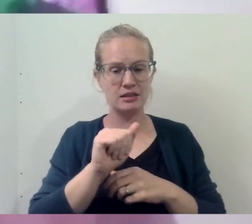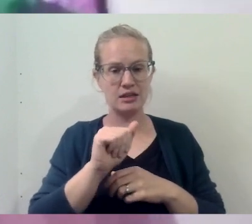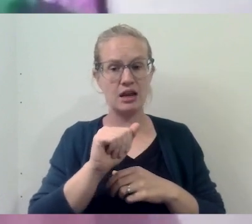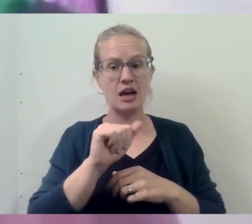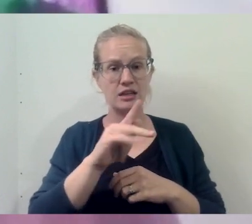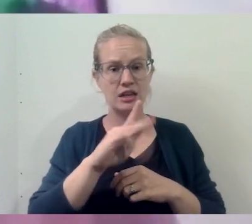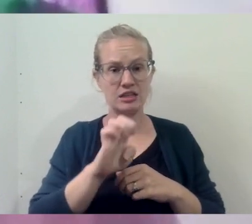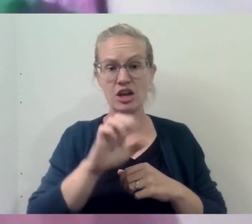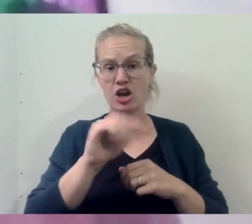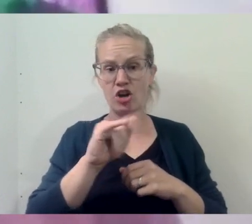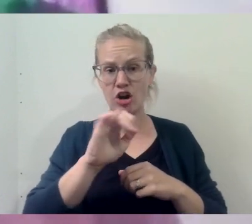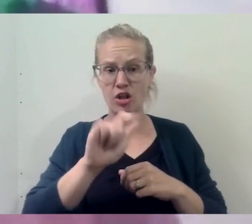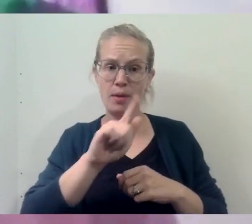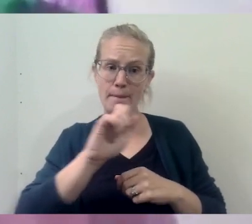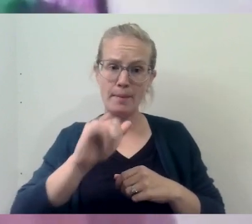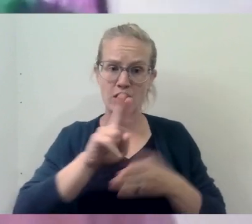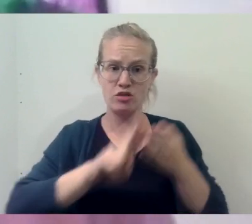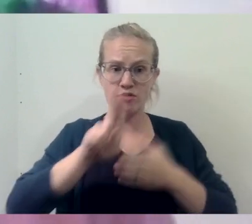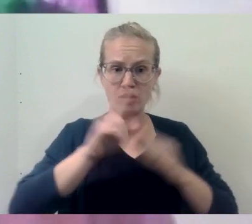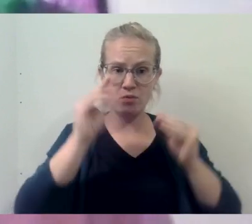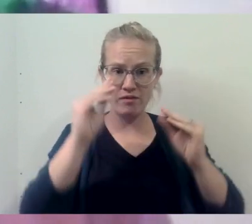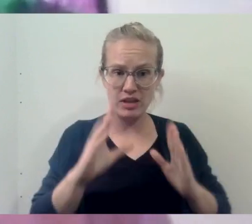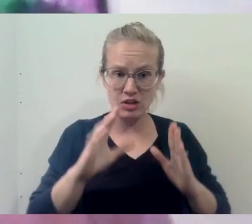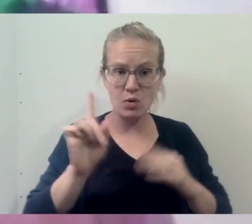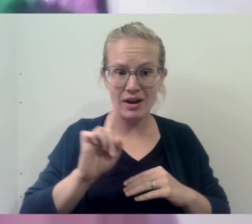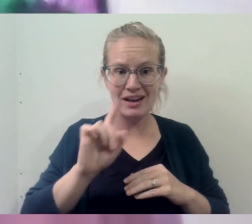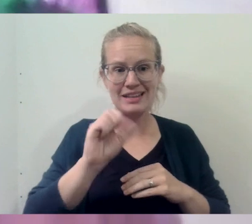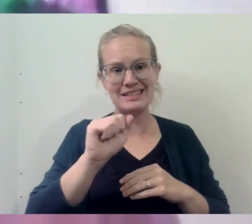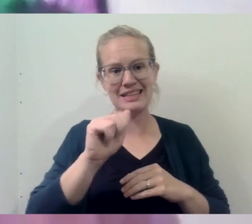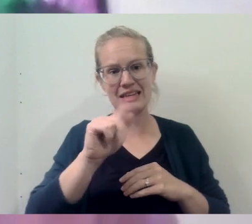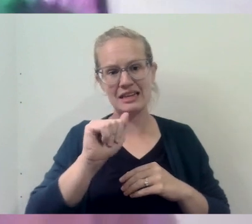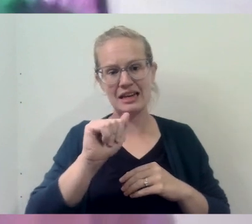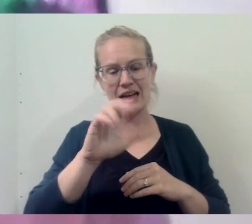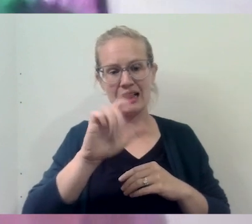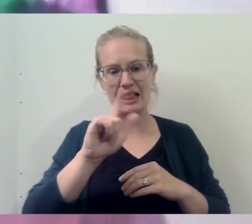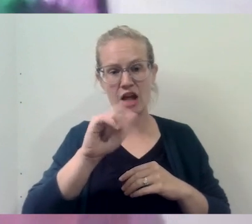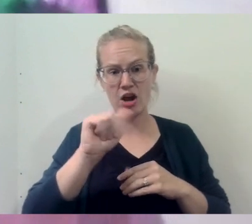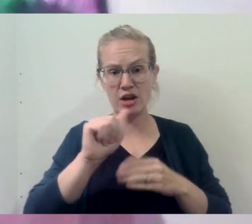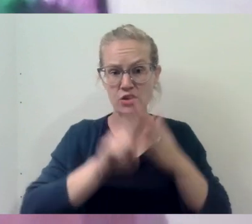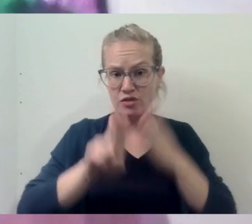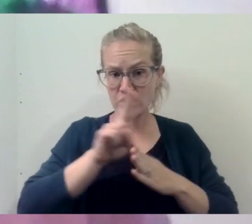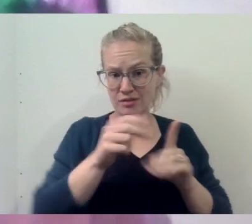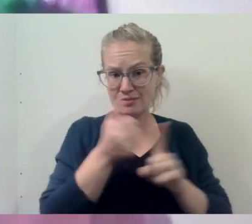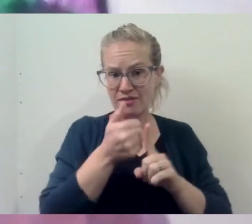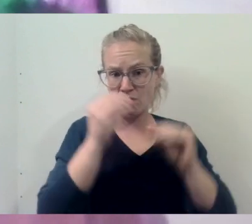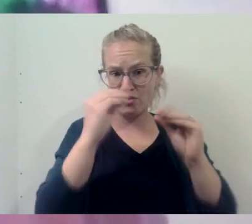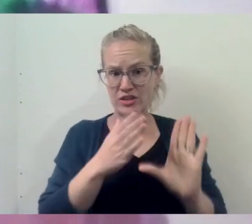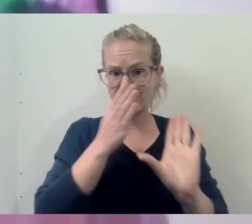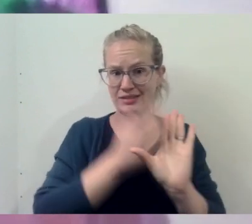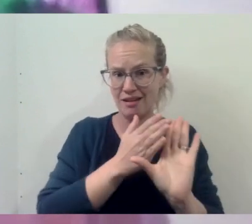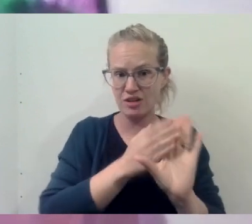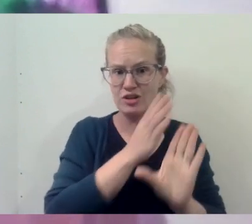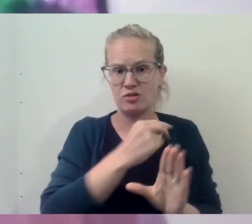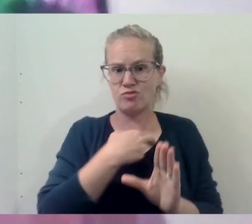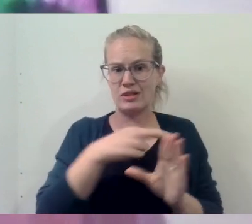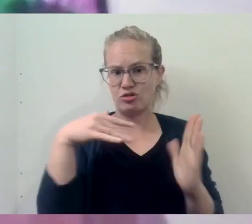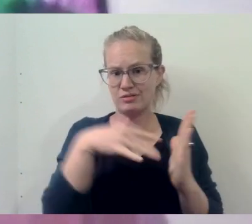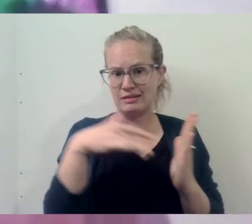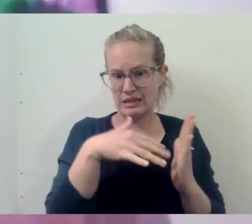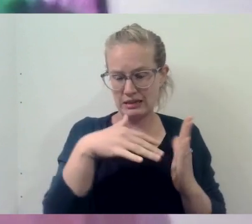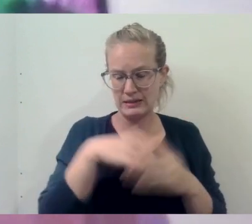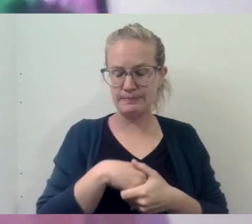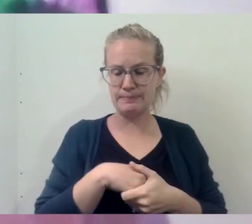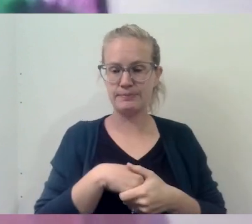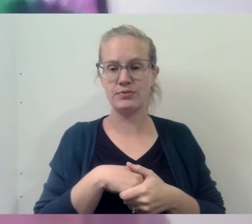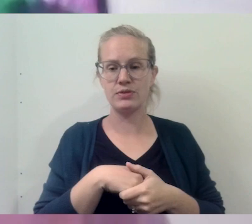Cardinal Bay University professor at Santa Clara University. He's a professor of psychology and religious studies